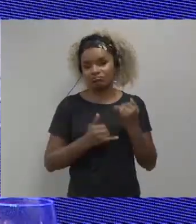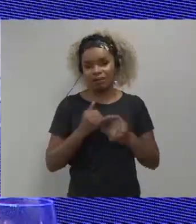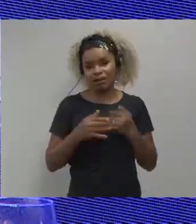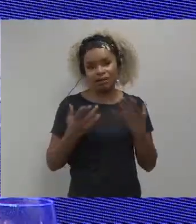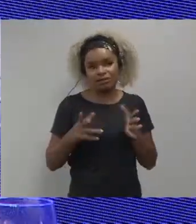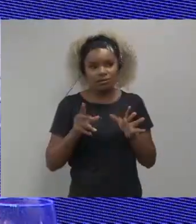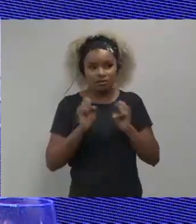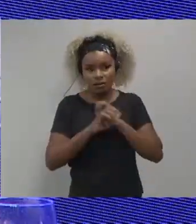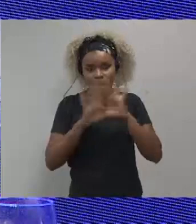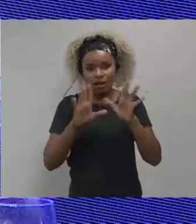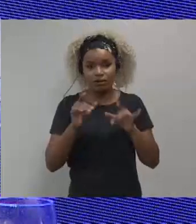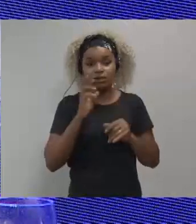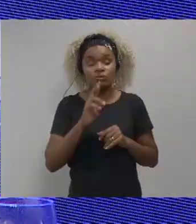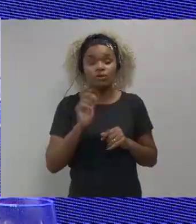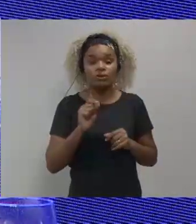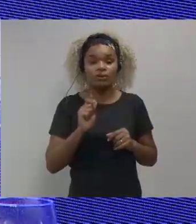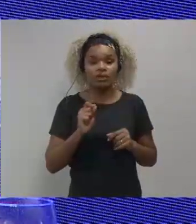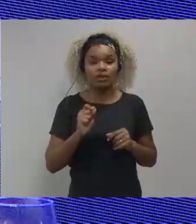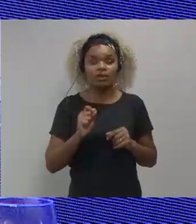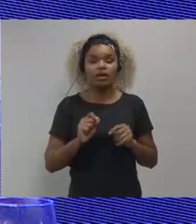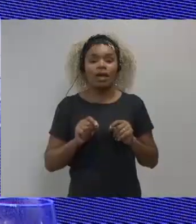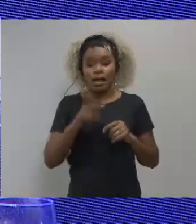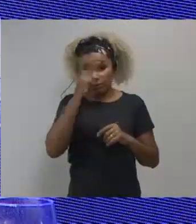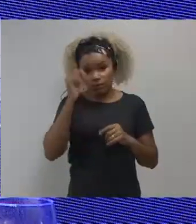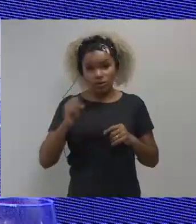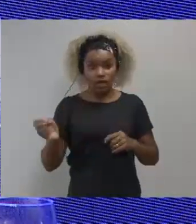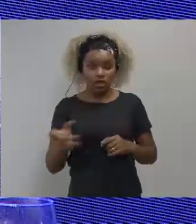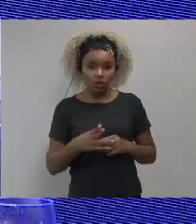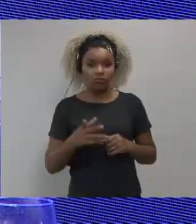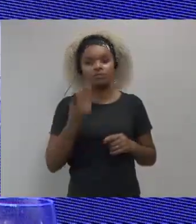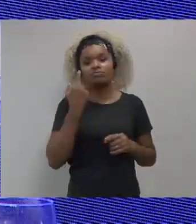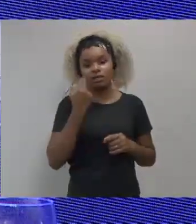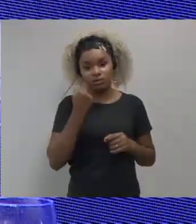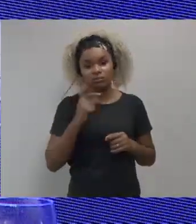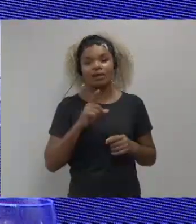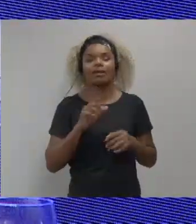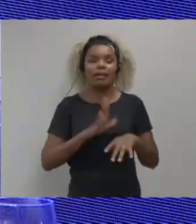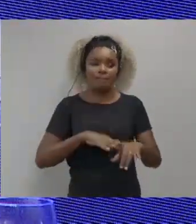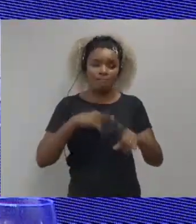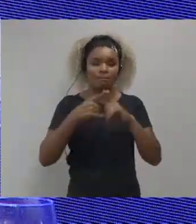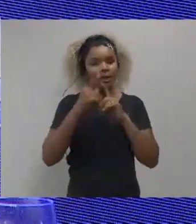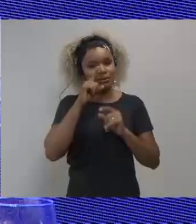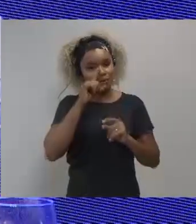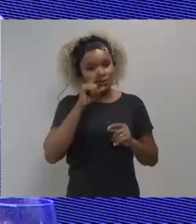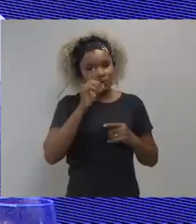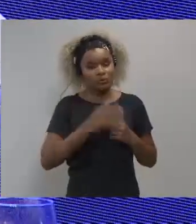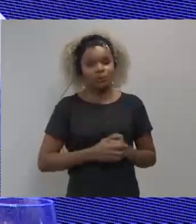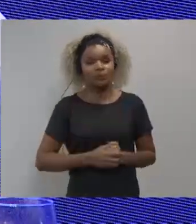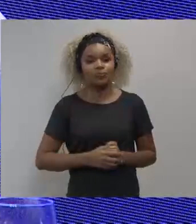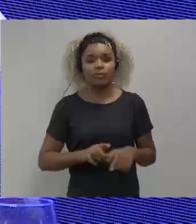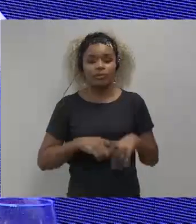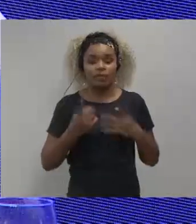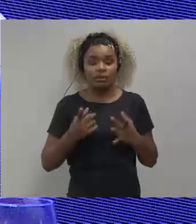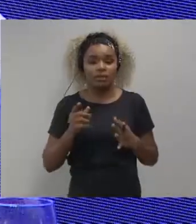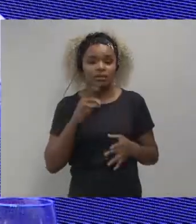answered, well, this is a bit obvious that in the sense of who innovates naturally runs risks.